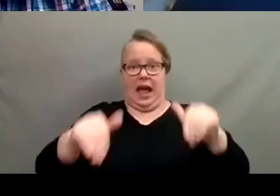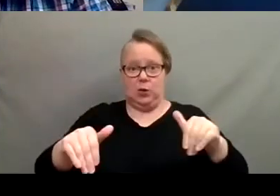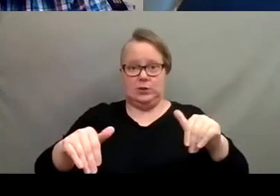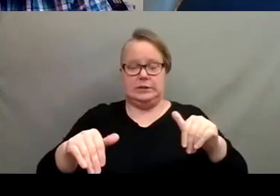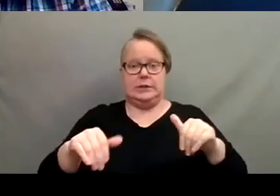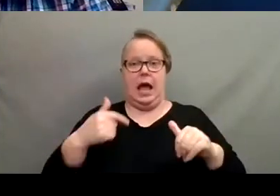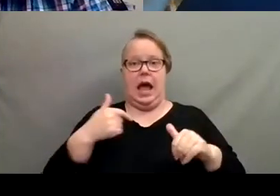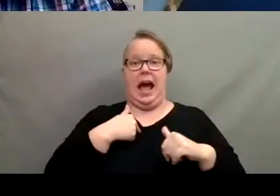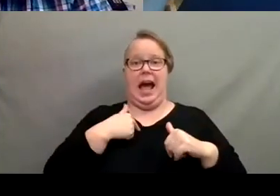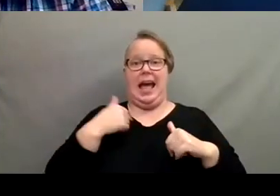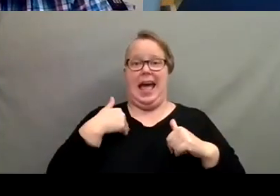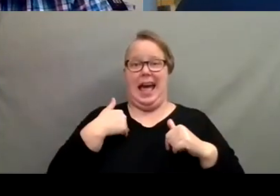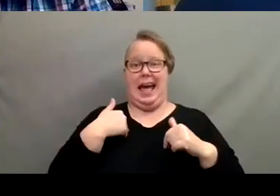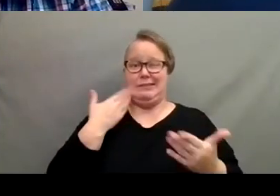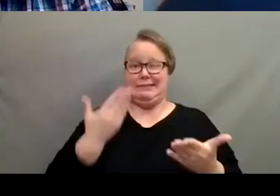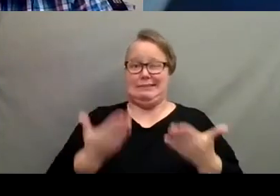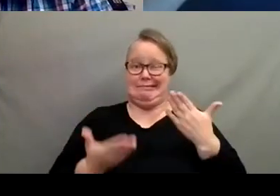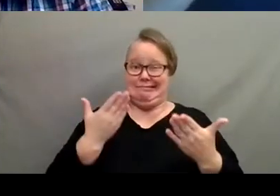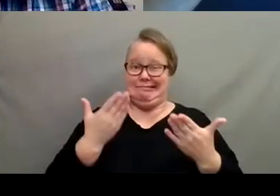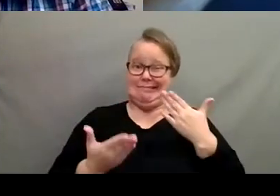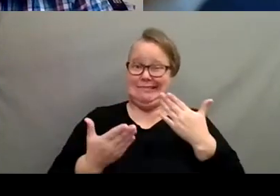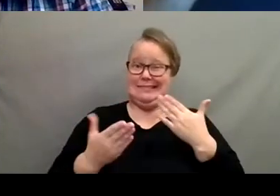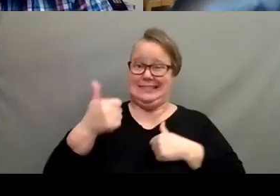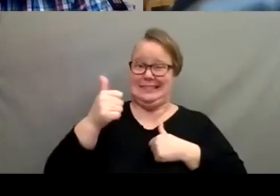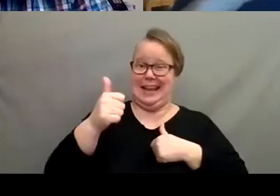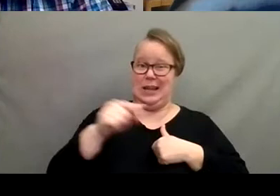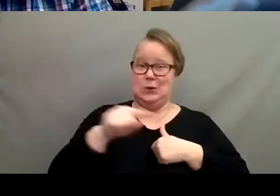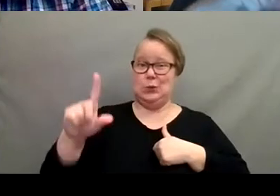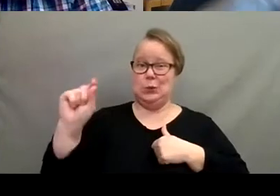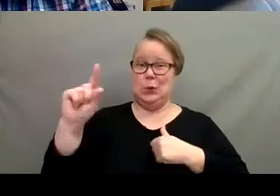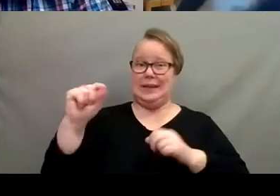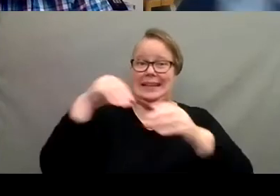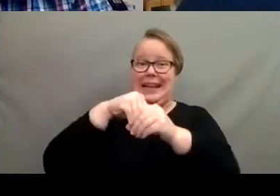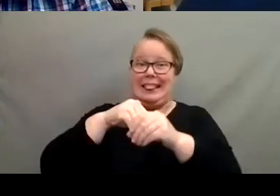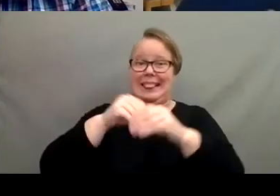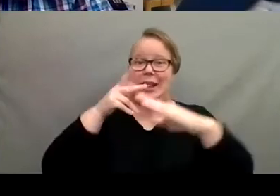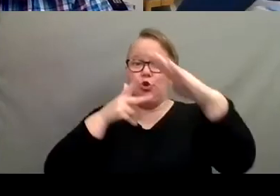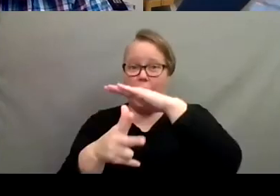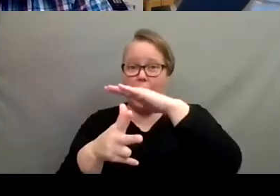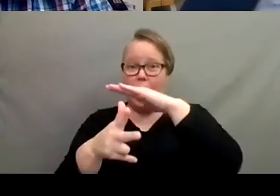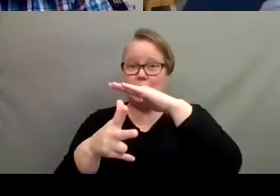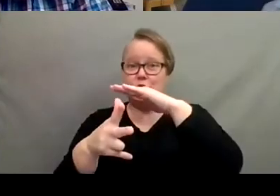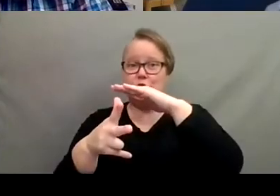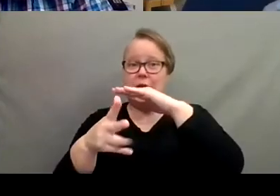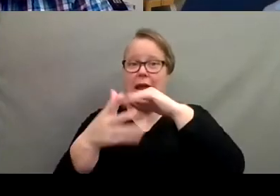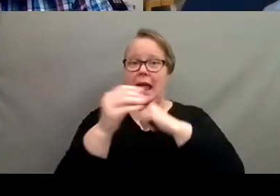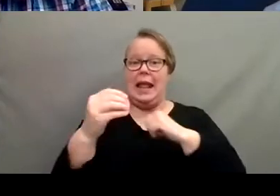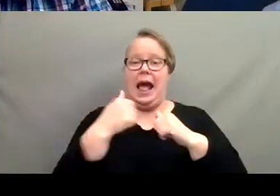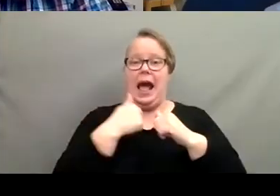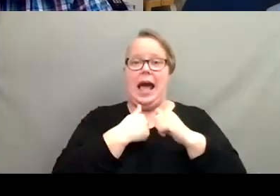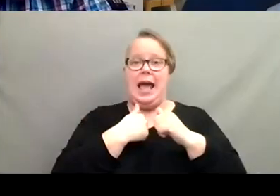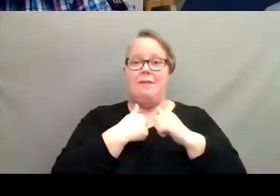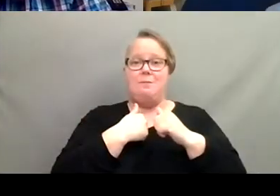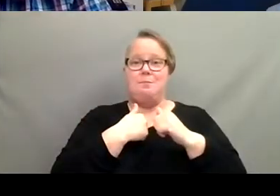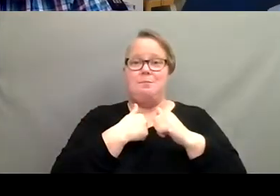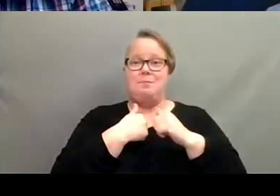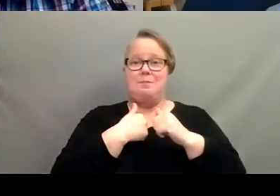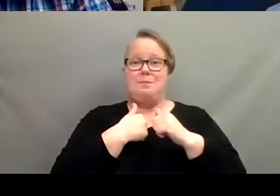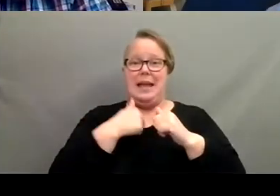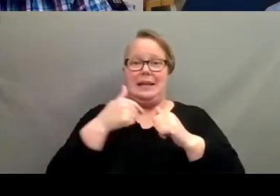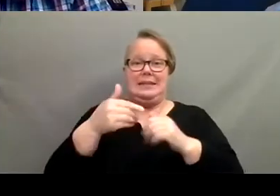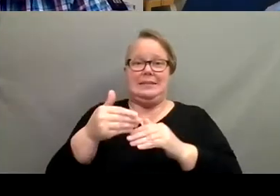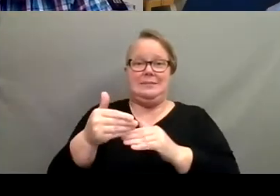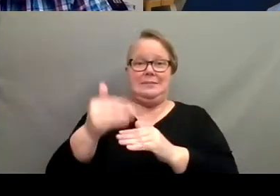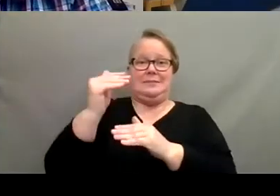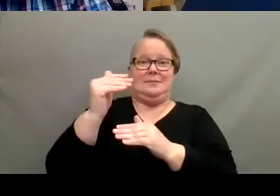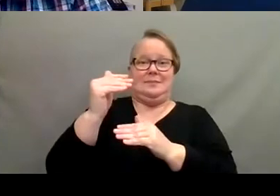I have probably 10 to 20 in the garage still, and I have been cracking my garage door open